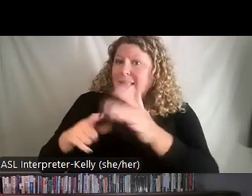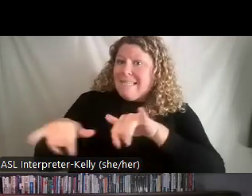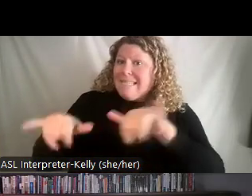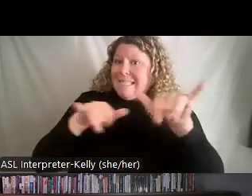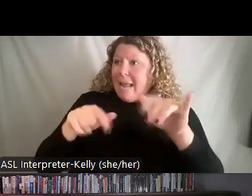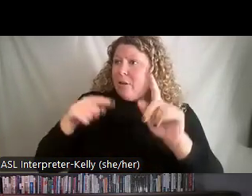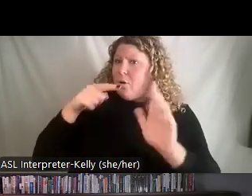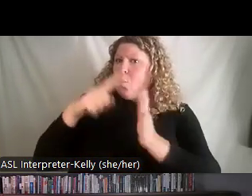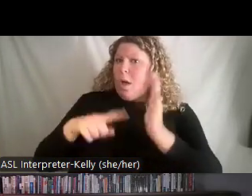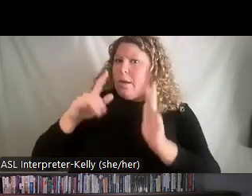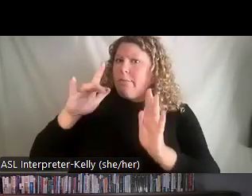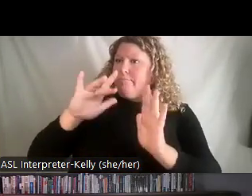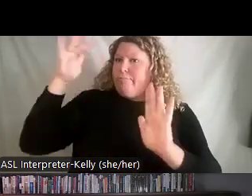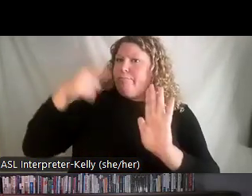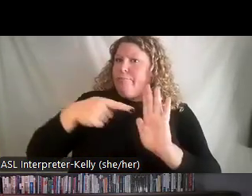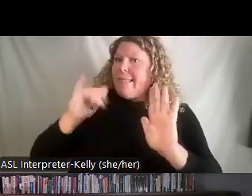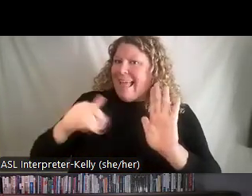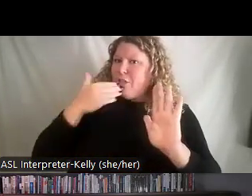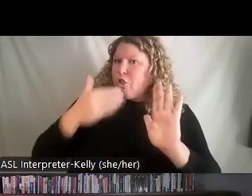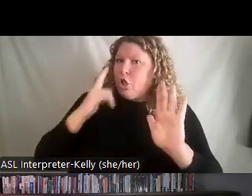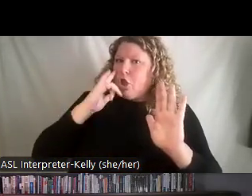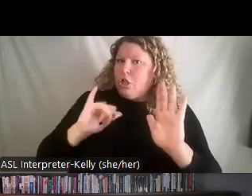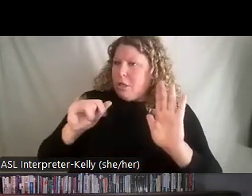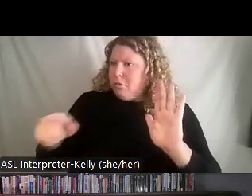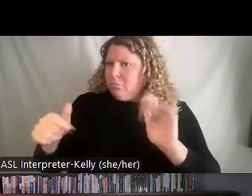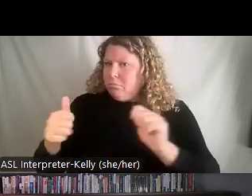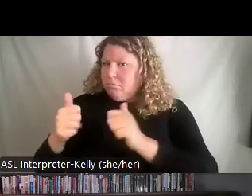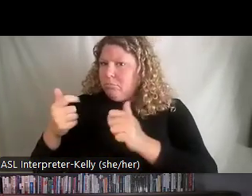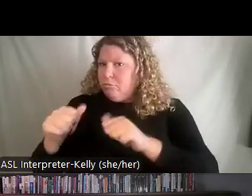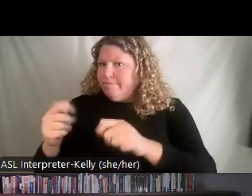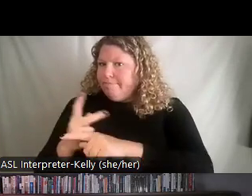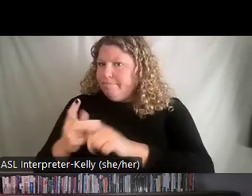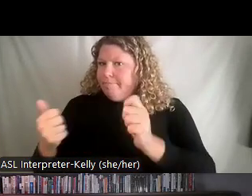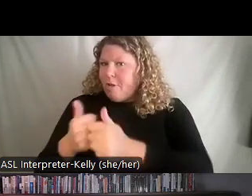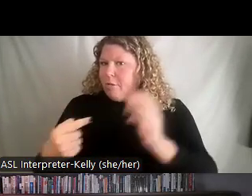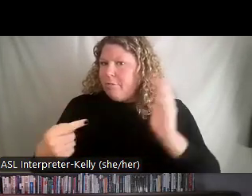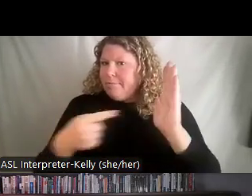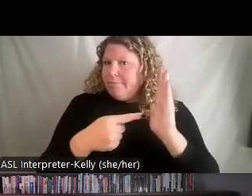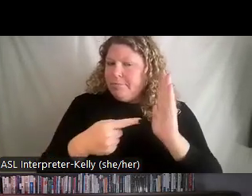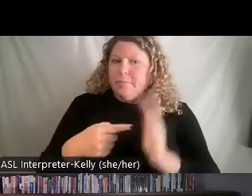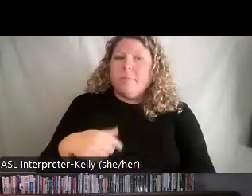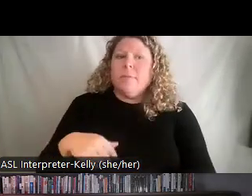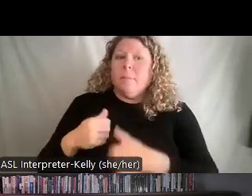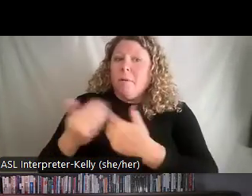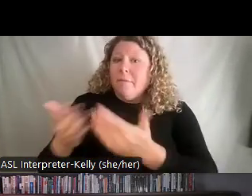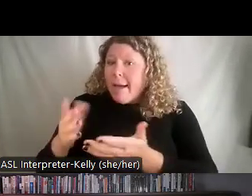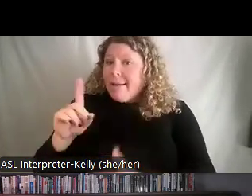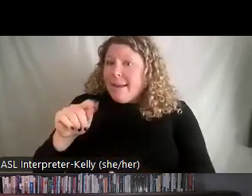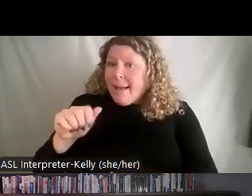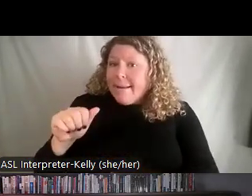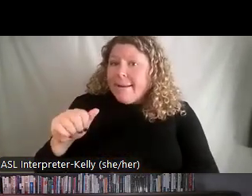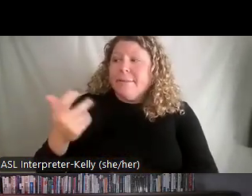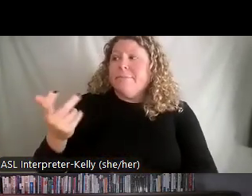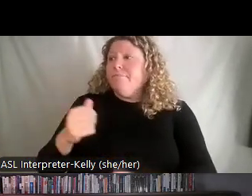good job is, create the timelines, the priorities, provide them the information and the data that they need in order to